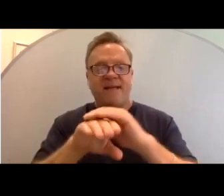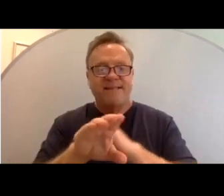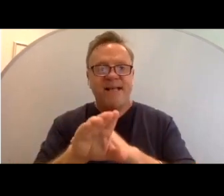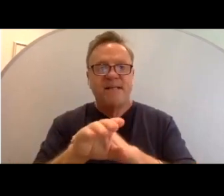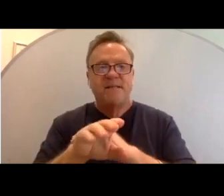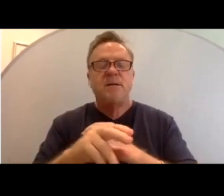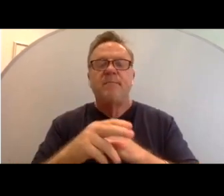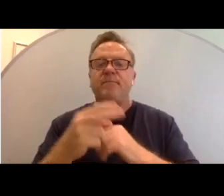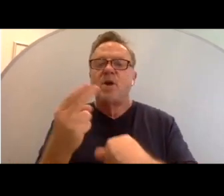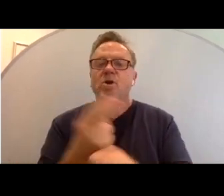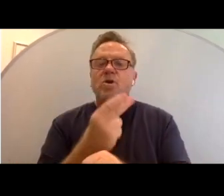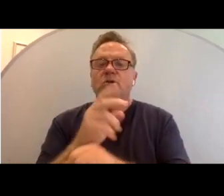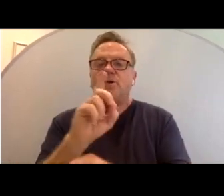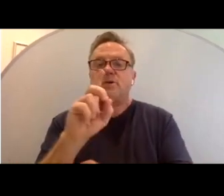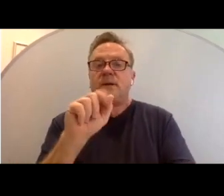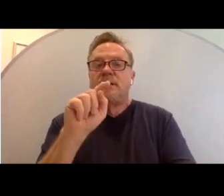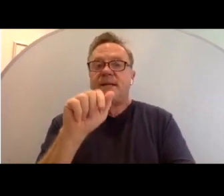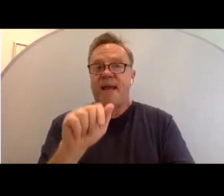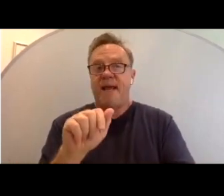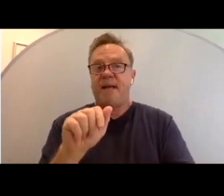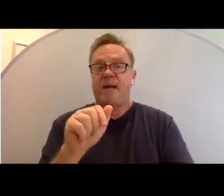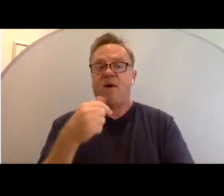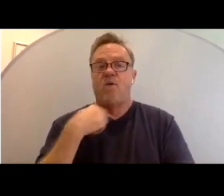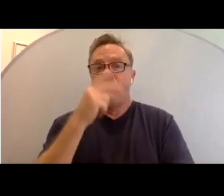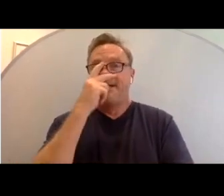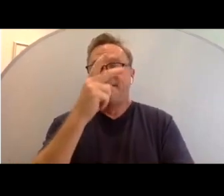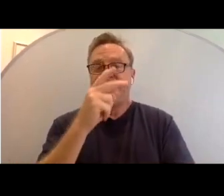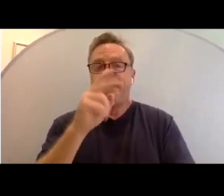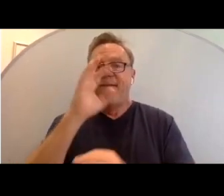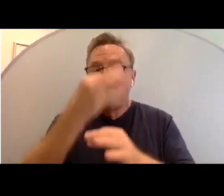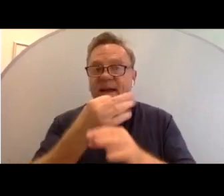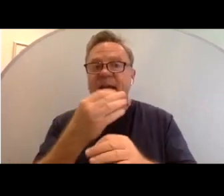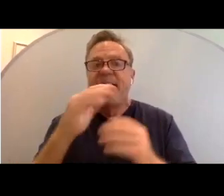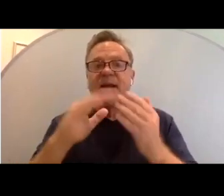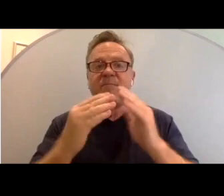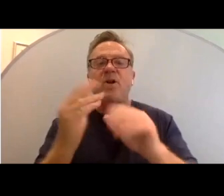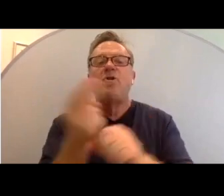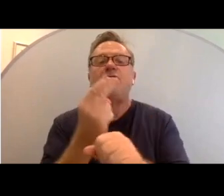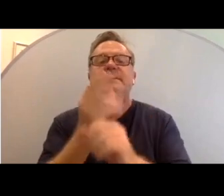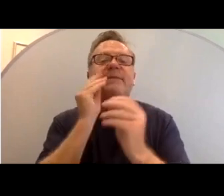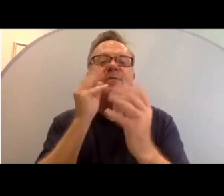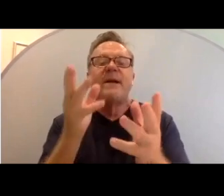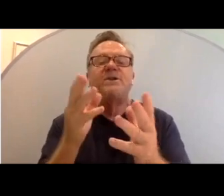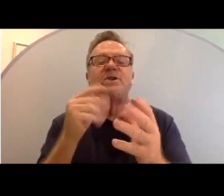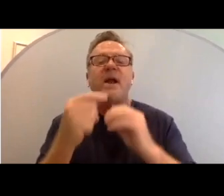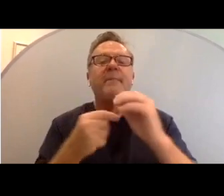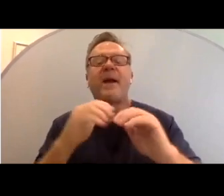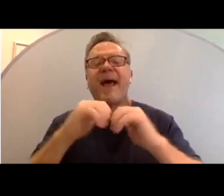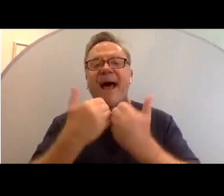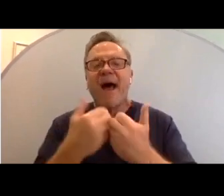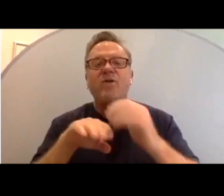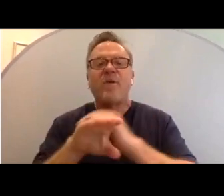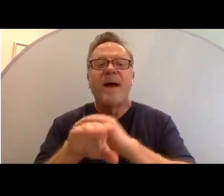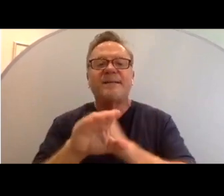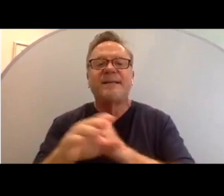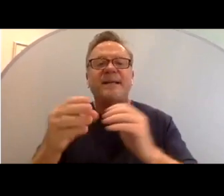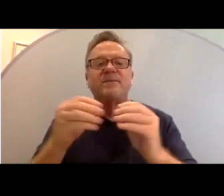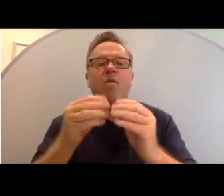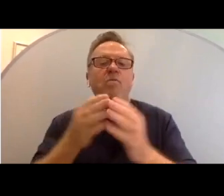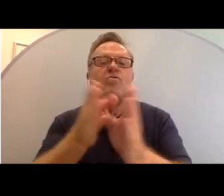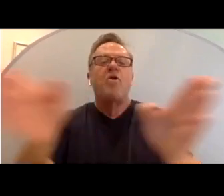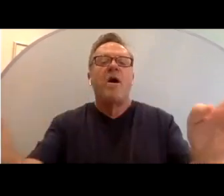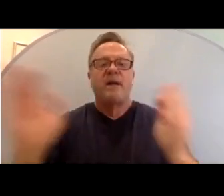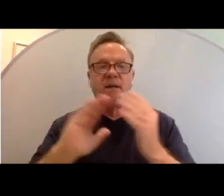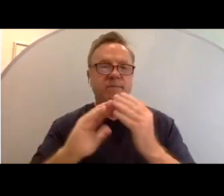using data, we see even faith communities using information on how to access a broader community.